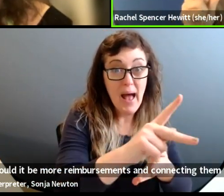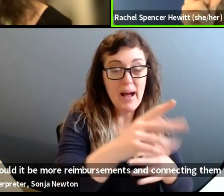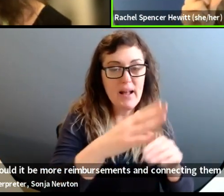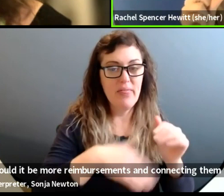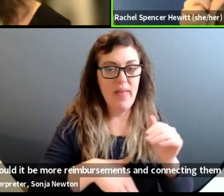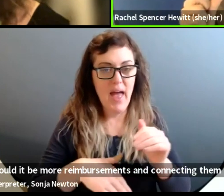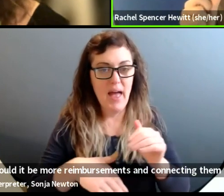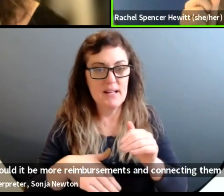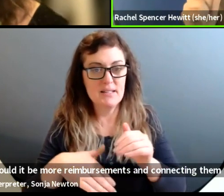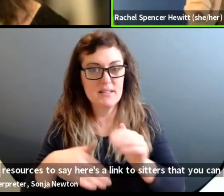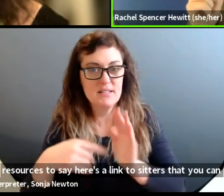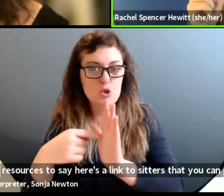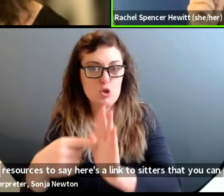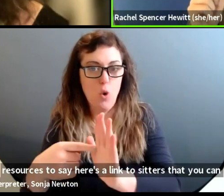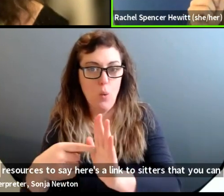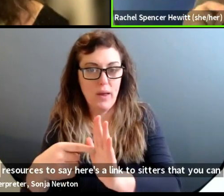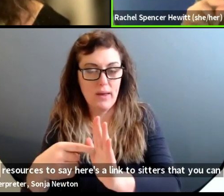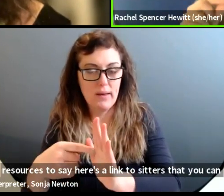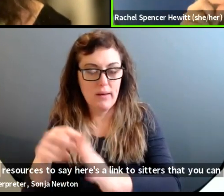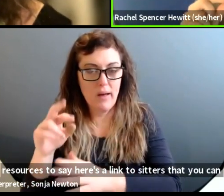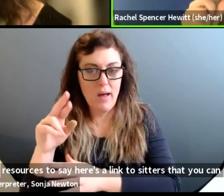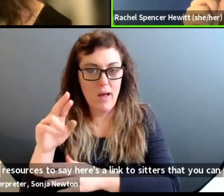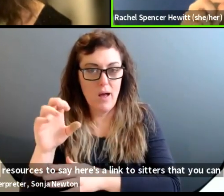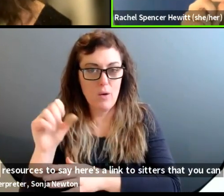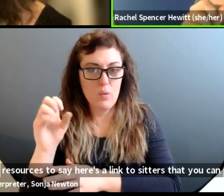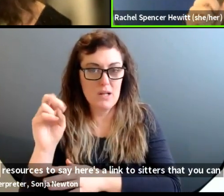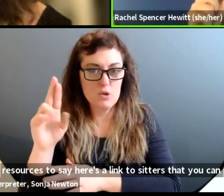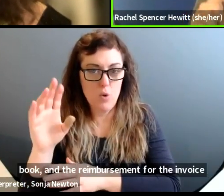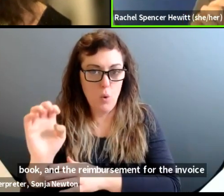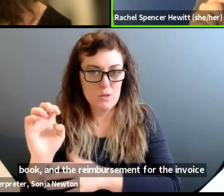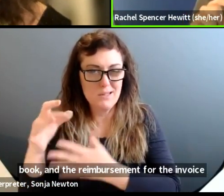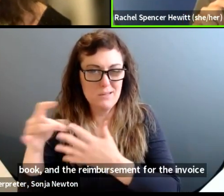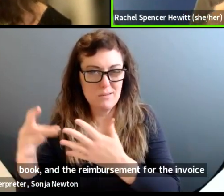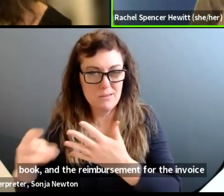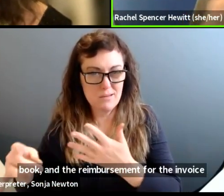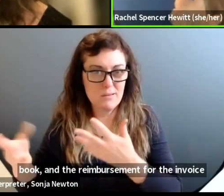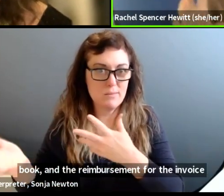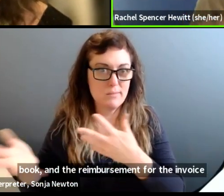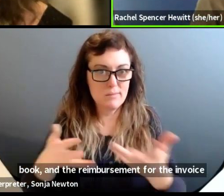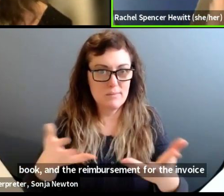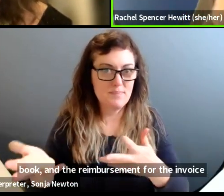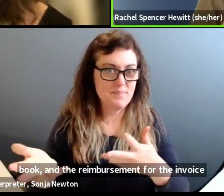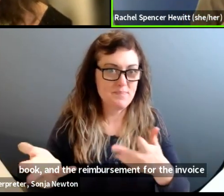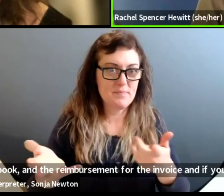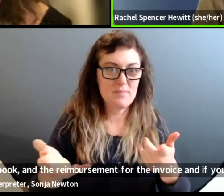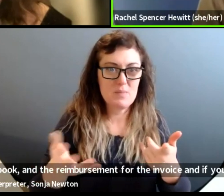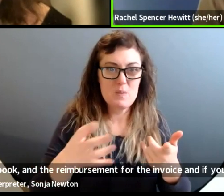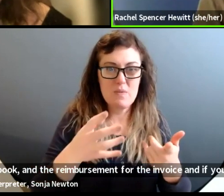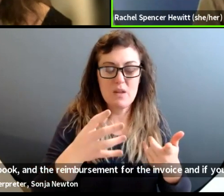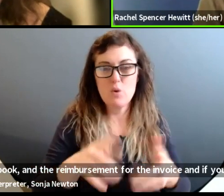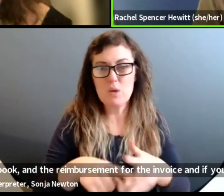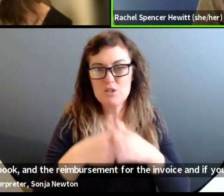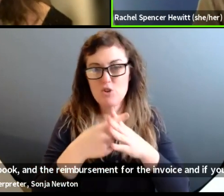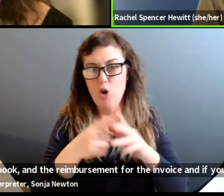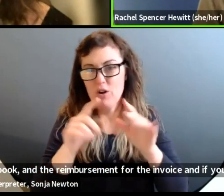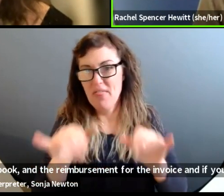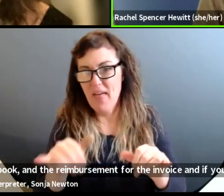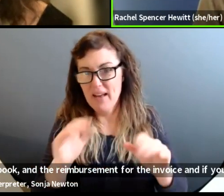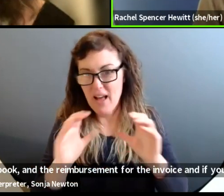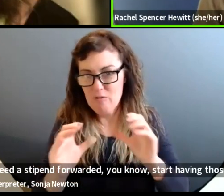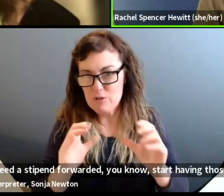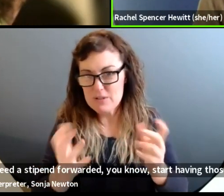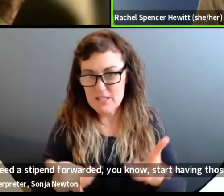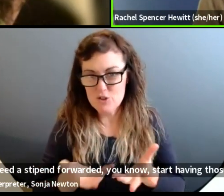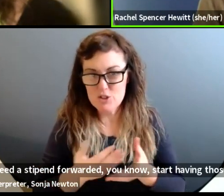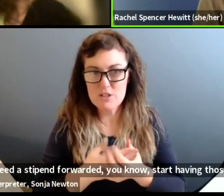book and, um, the reimbursement for the invoice. And if you need a stipend forwarded, you know, we started having those conversations, conversations,